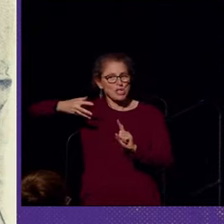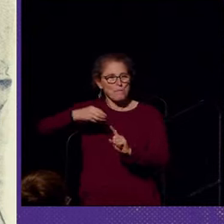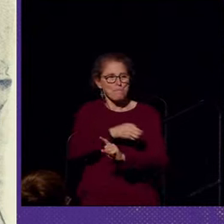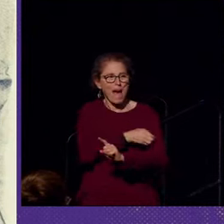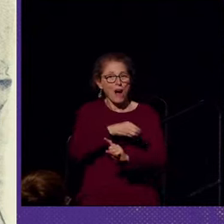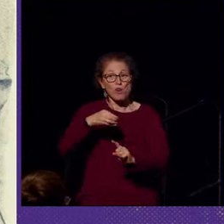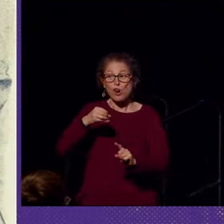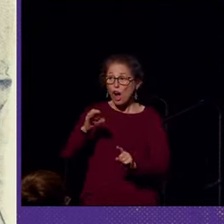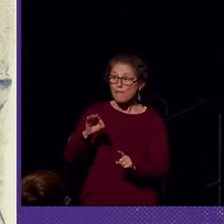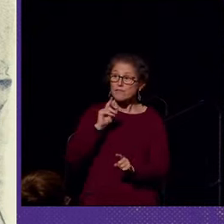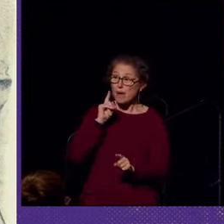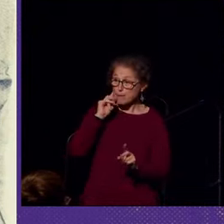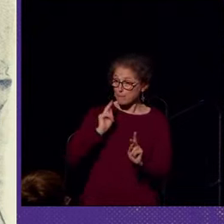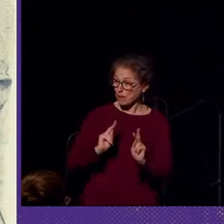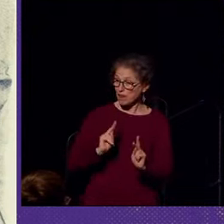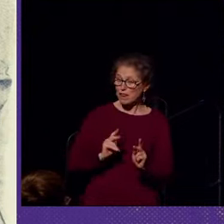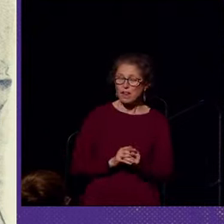people.